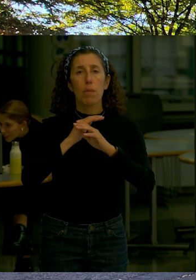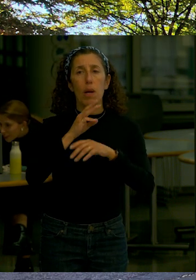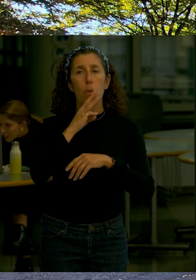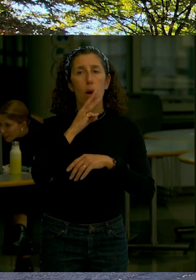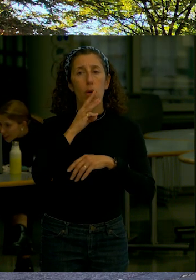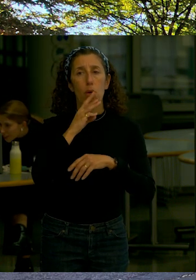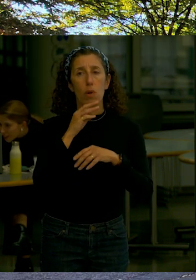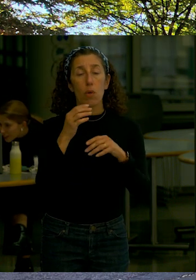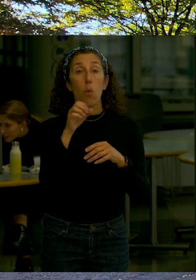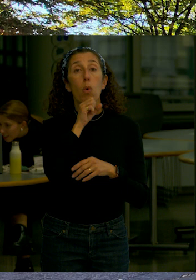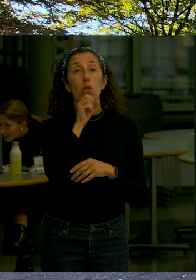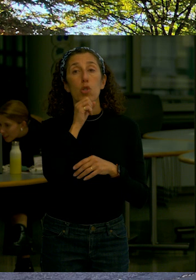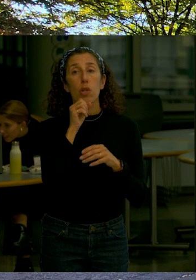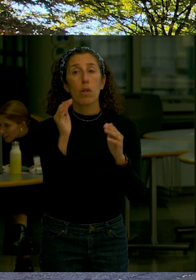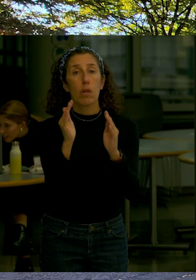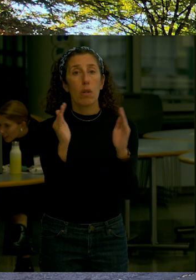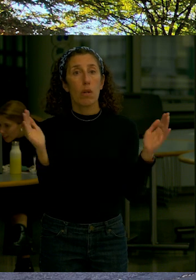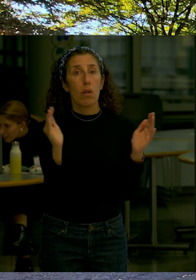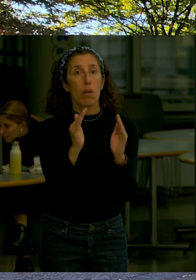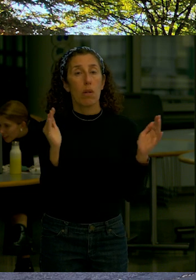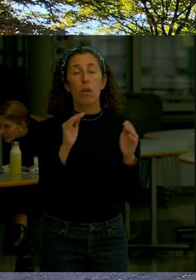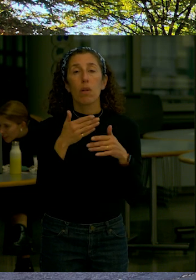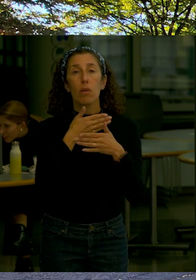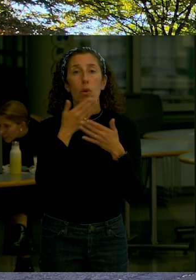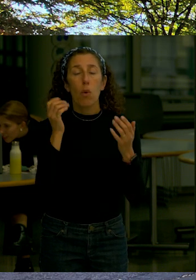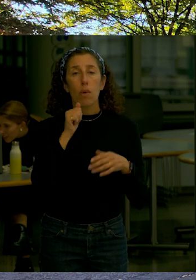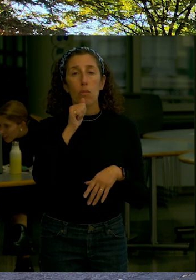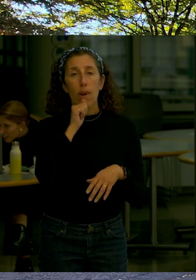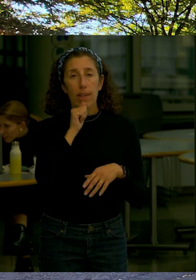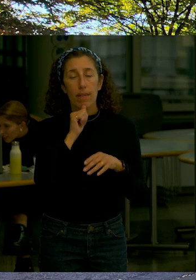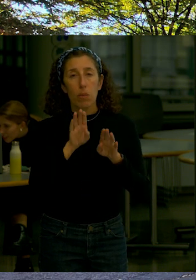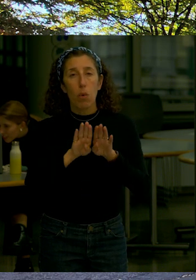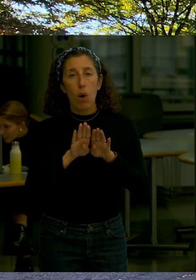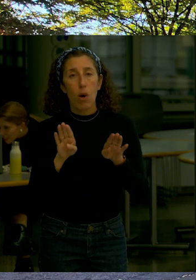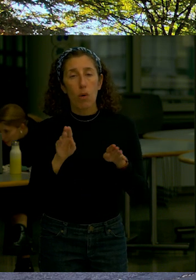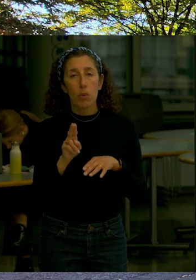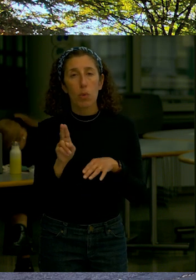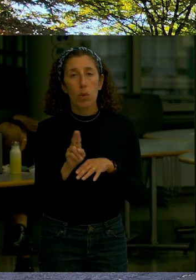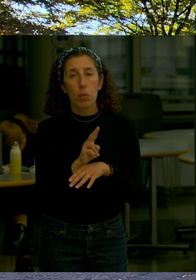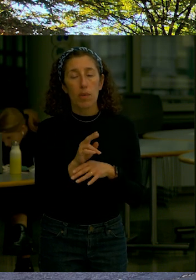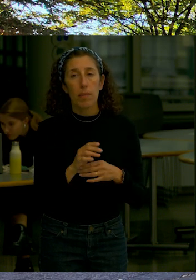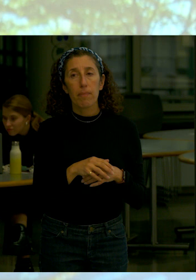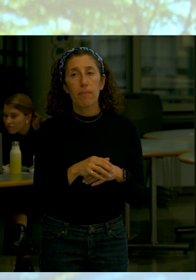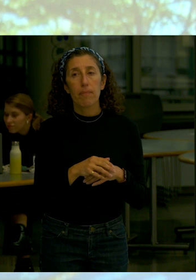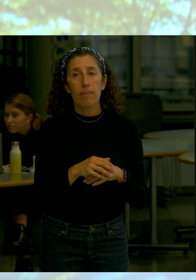and obviously we have no privacy wall to use as a as a template so to speak